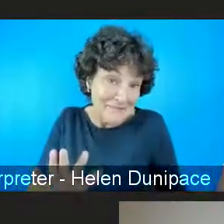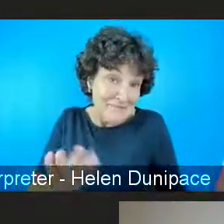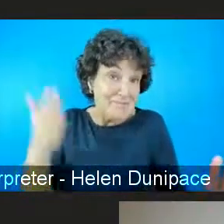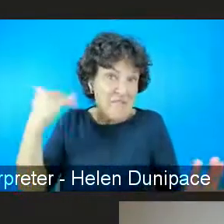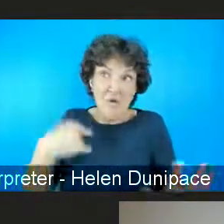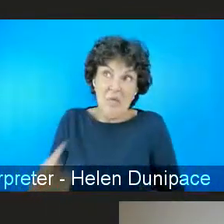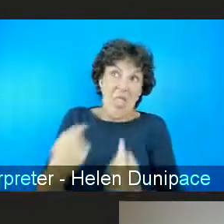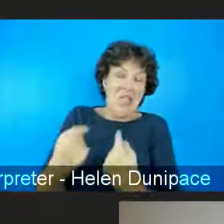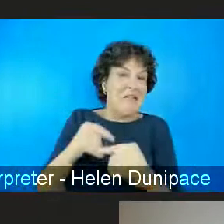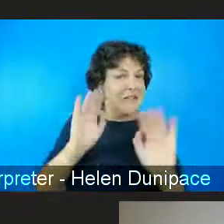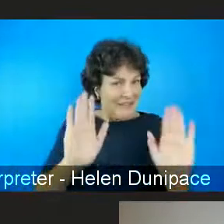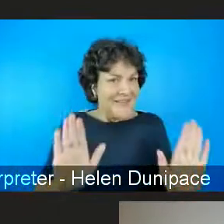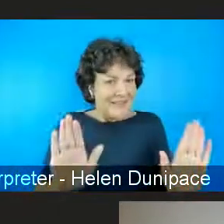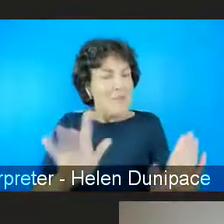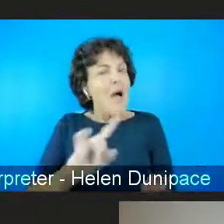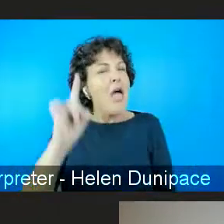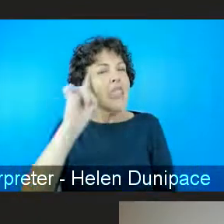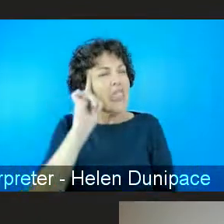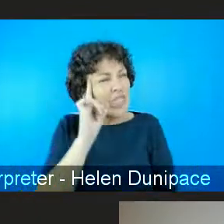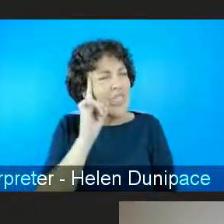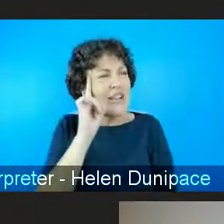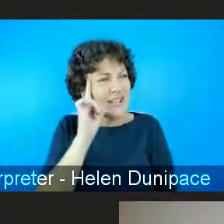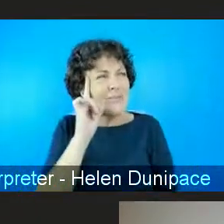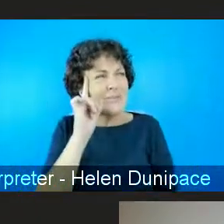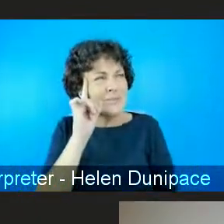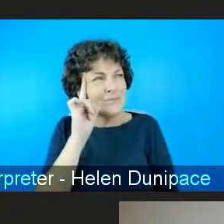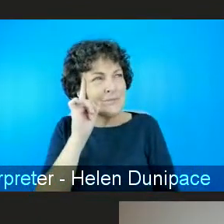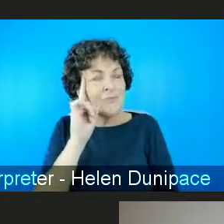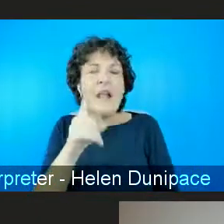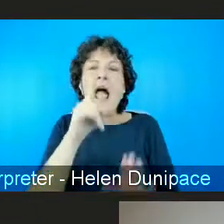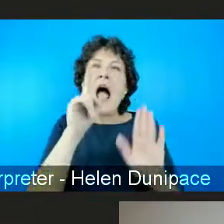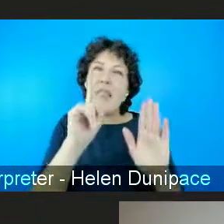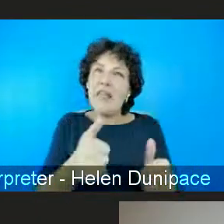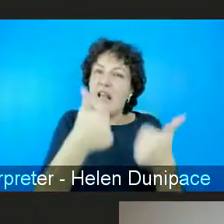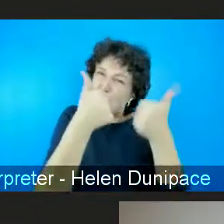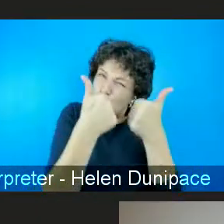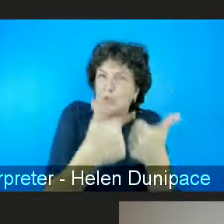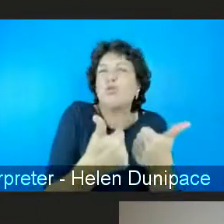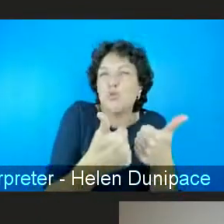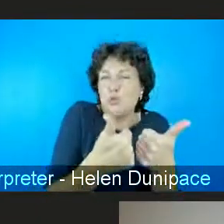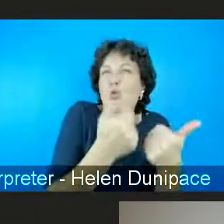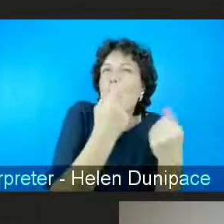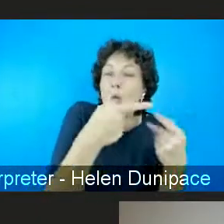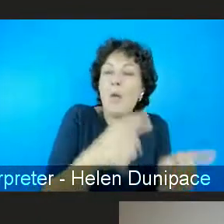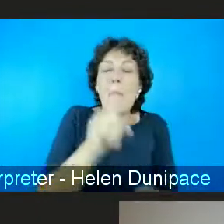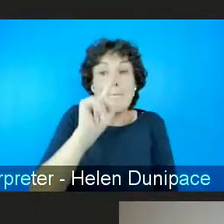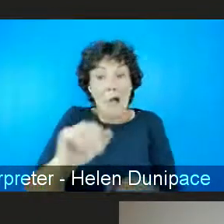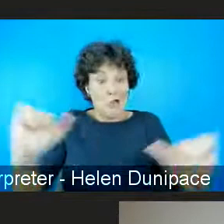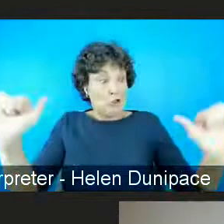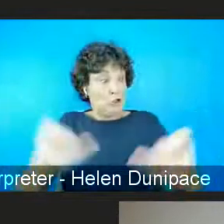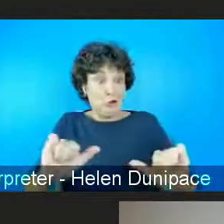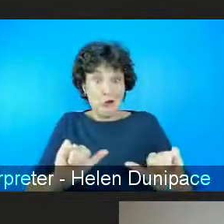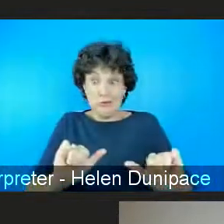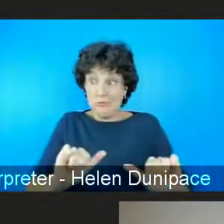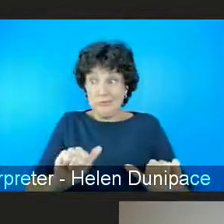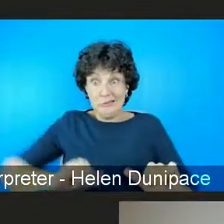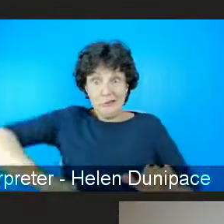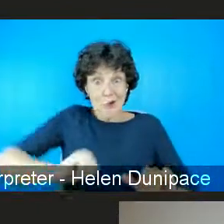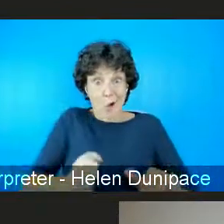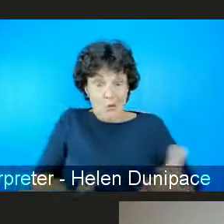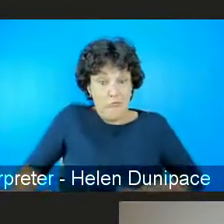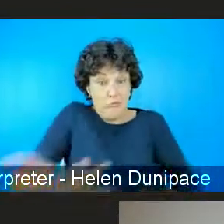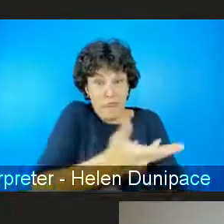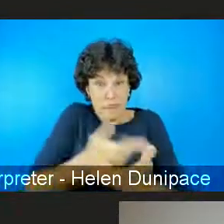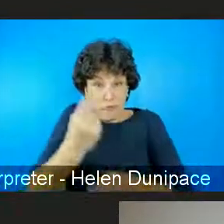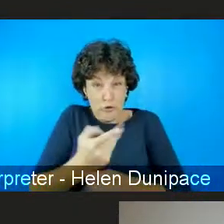it's symbolic in that sense. The existing discussions in Scotland around misogyny